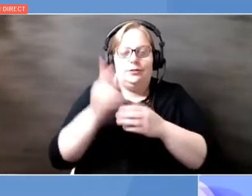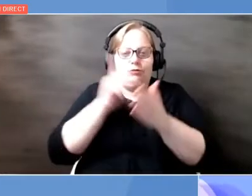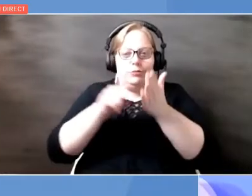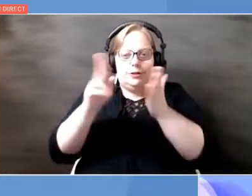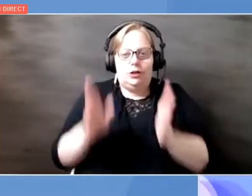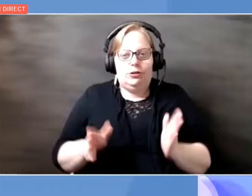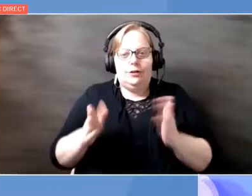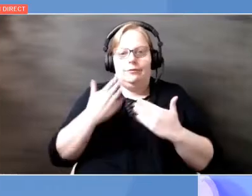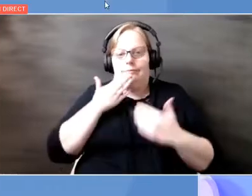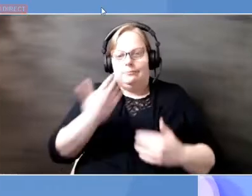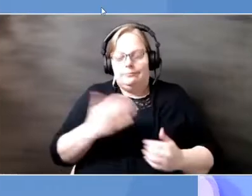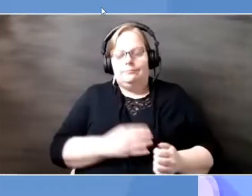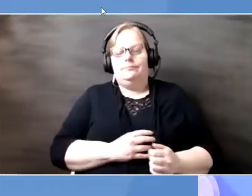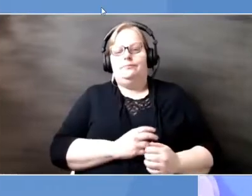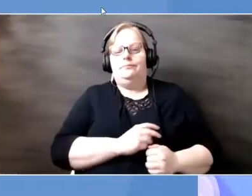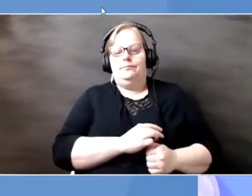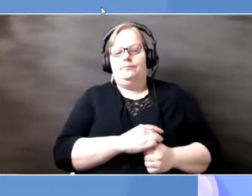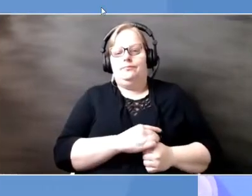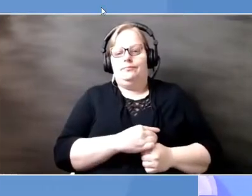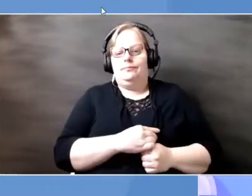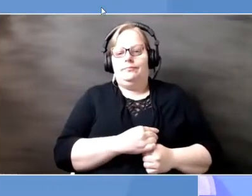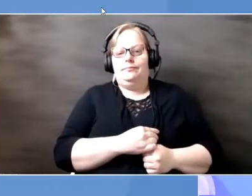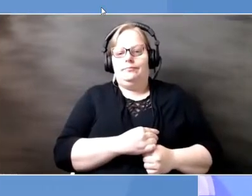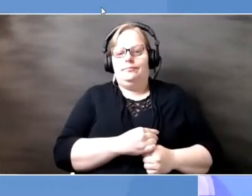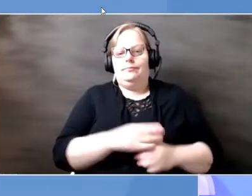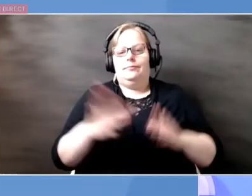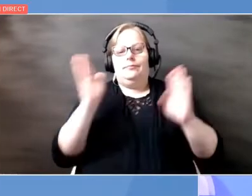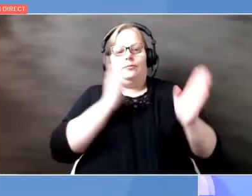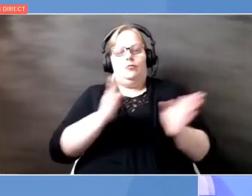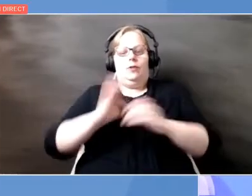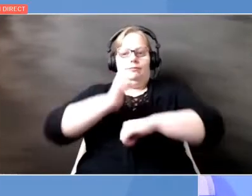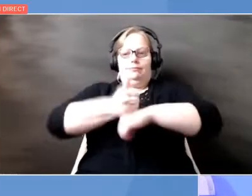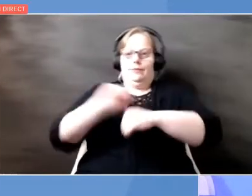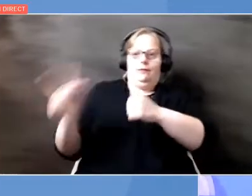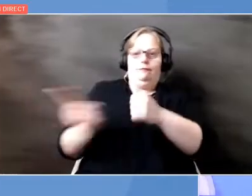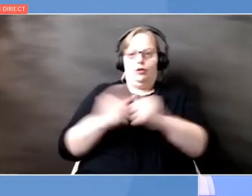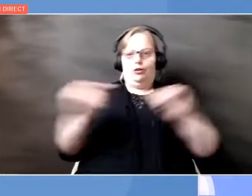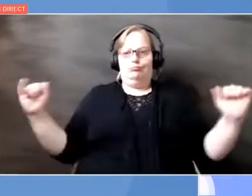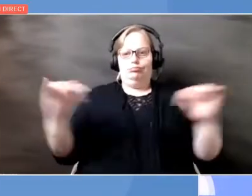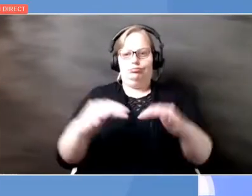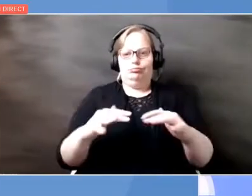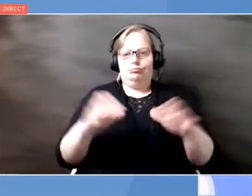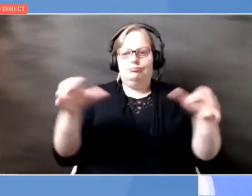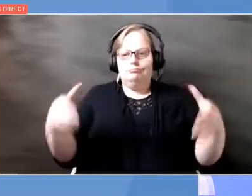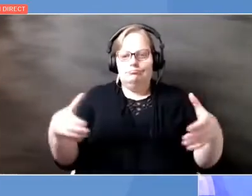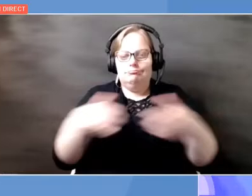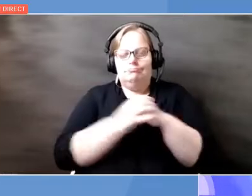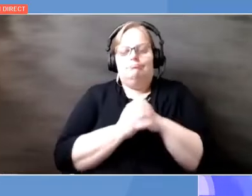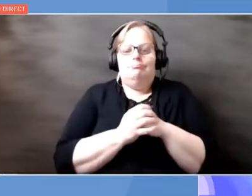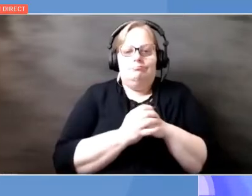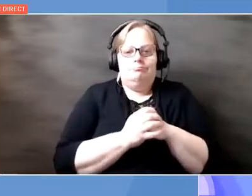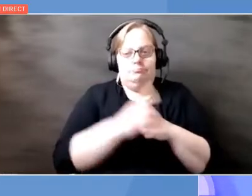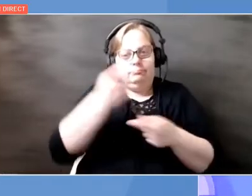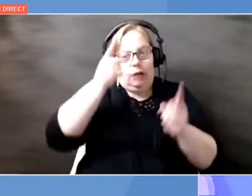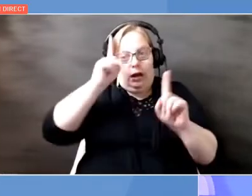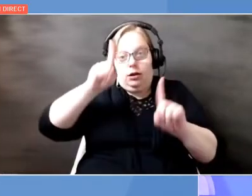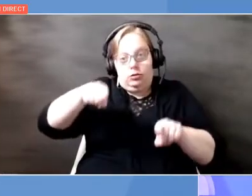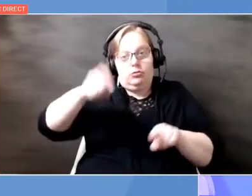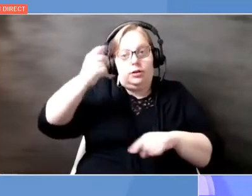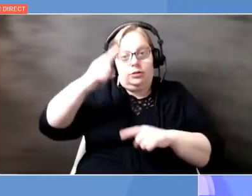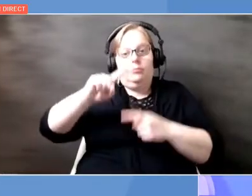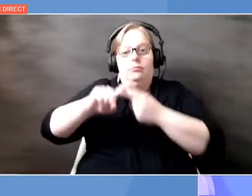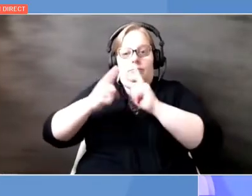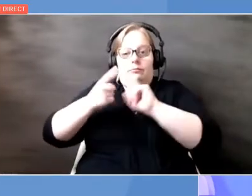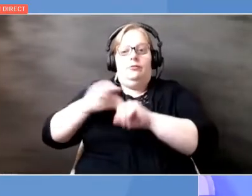organize this very first gathering. And I agree with my friend Fatih Birol.